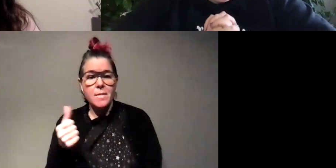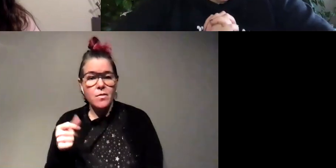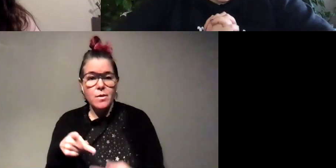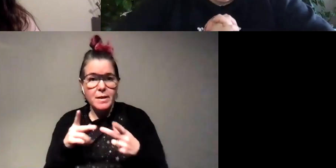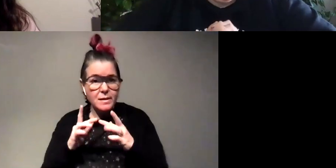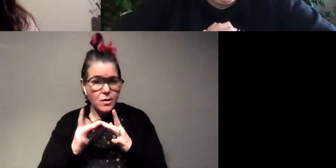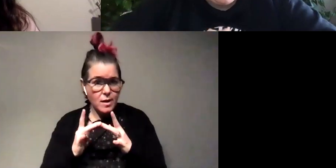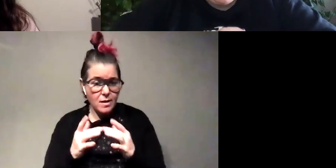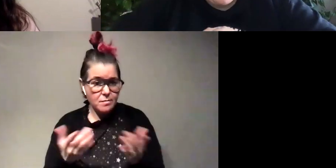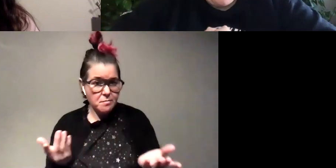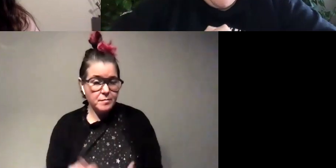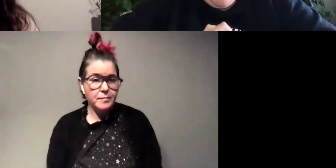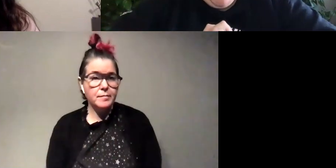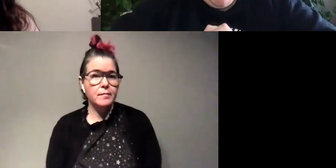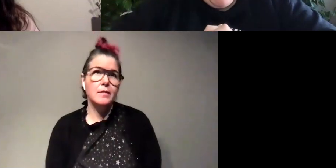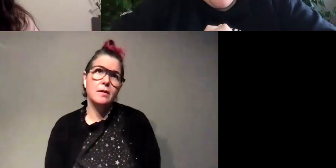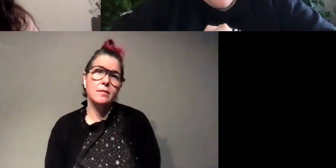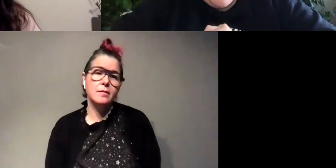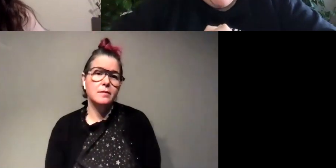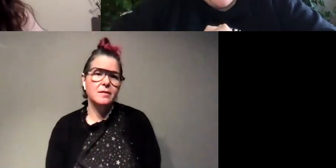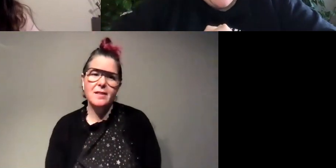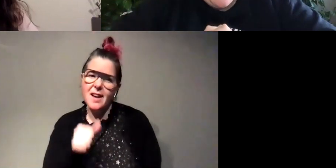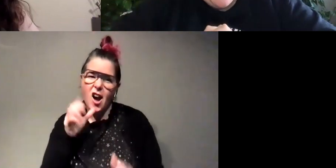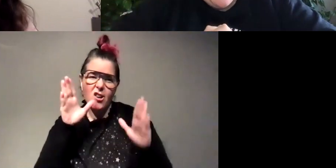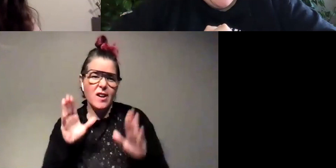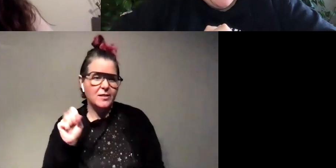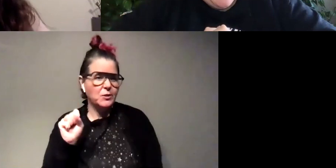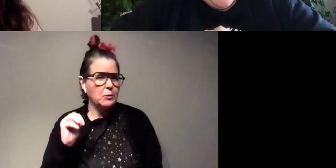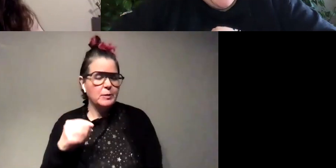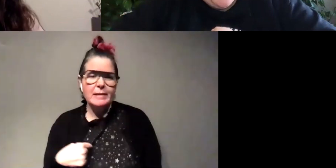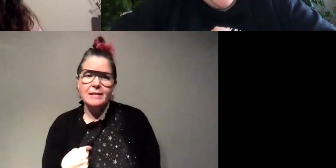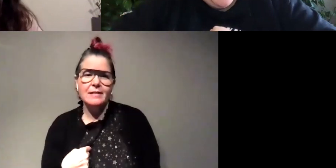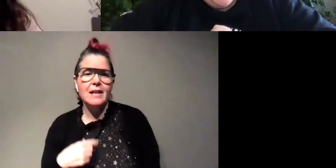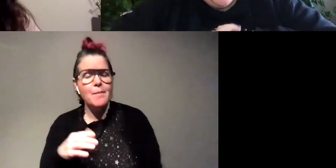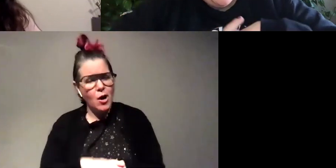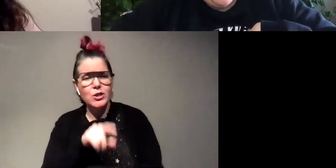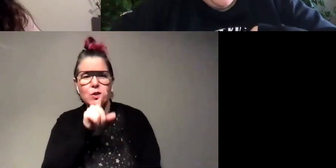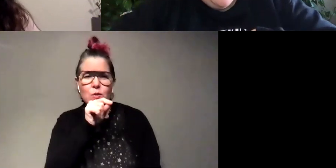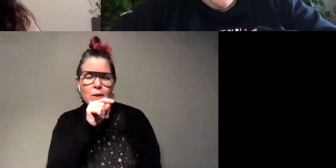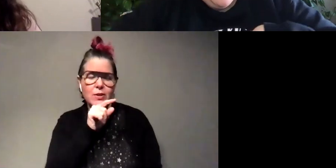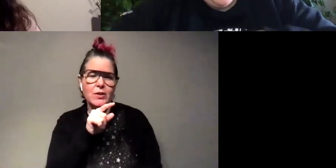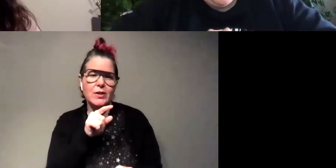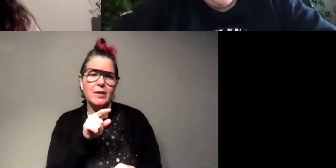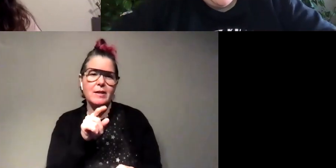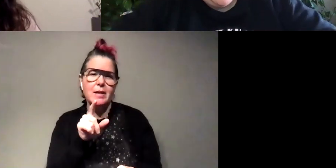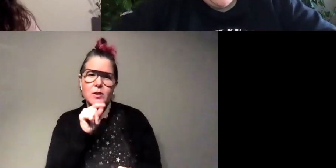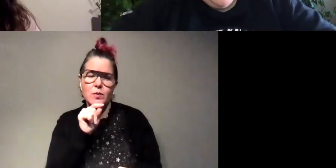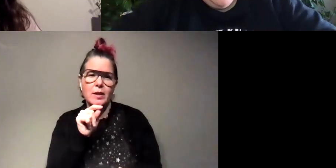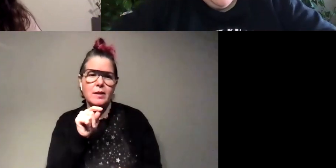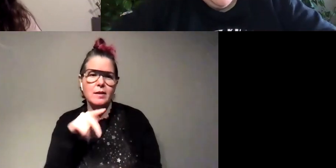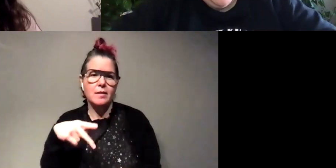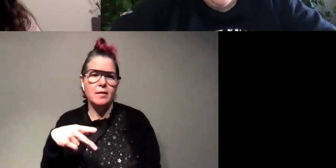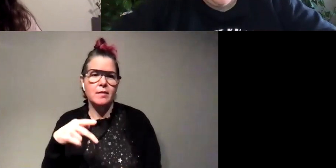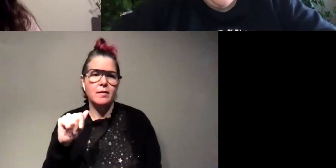the internet um let's see i'm not great on social media i am on twitter i don't even i think my twitter handles pacheco